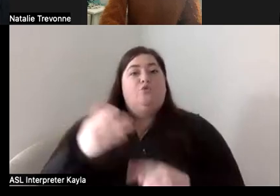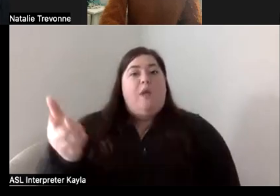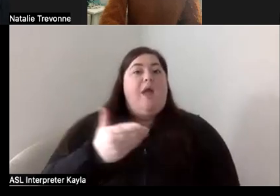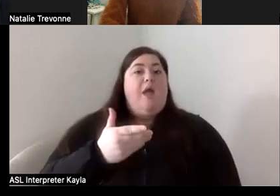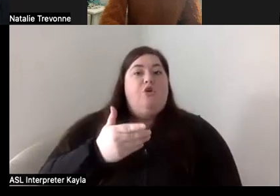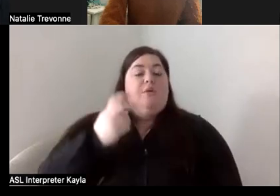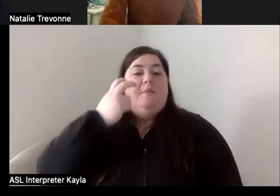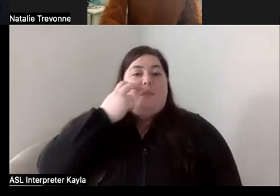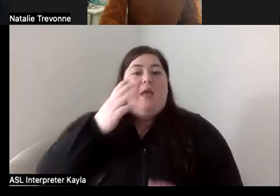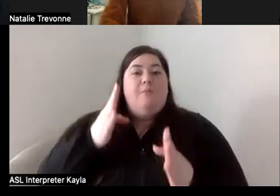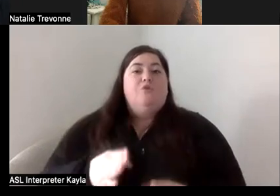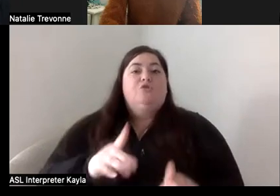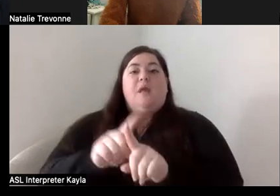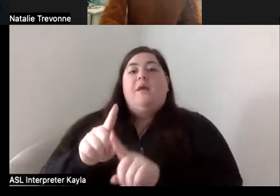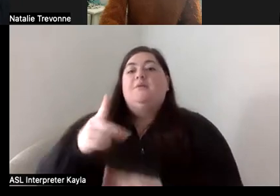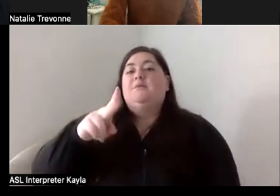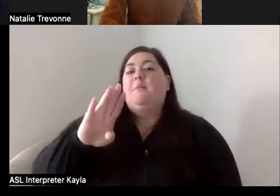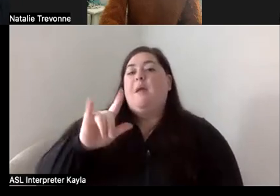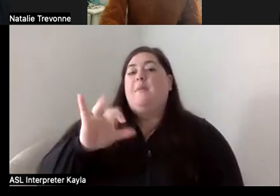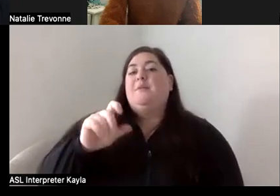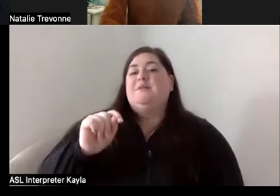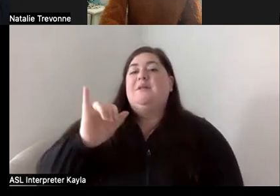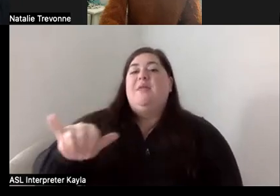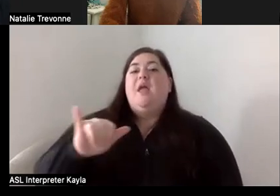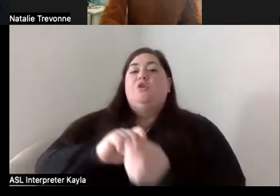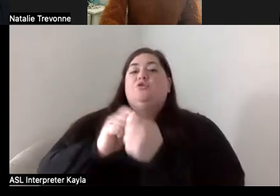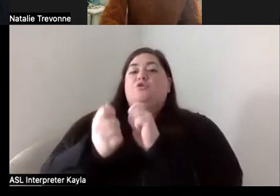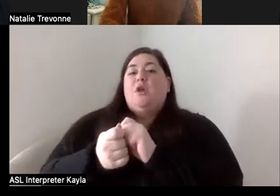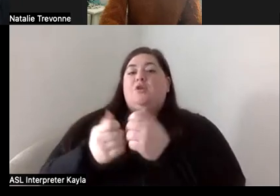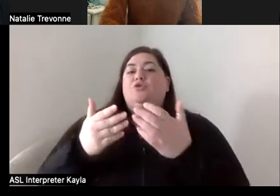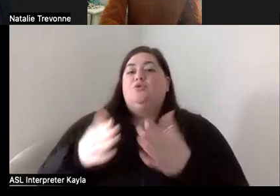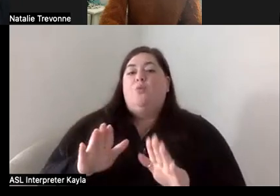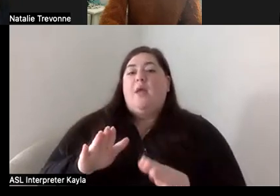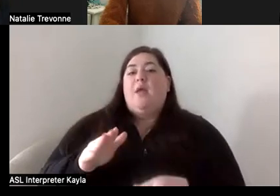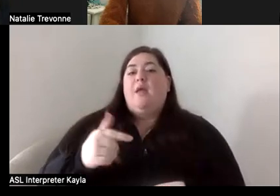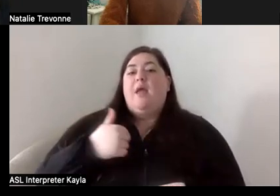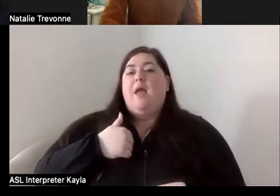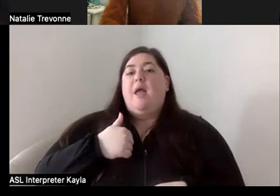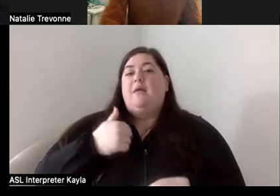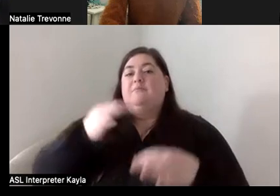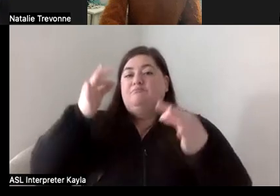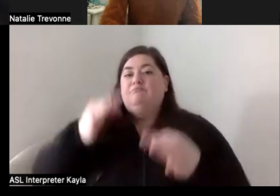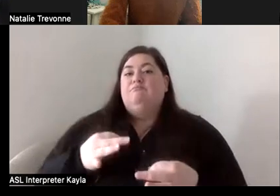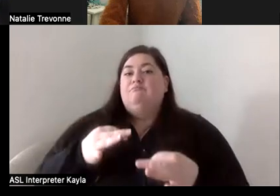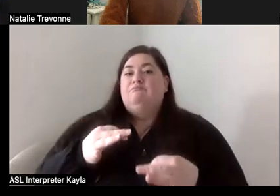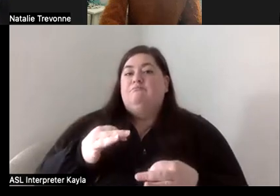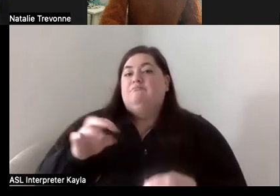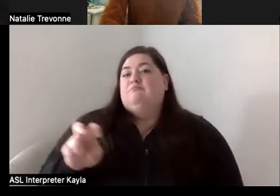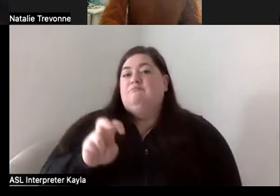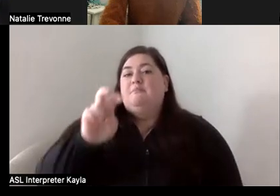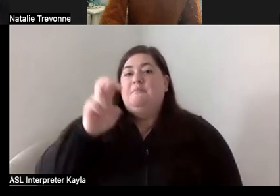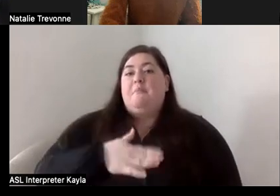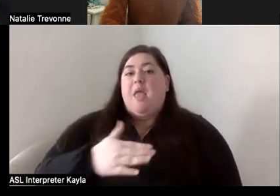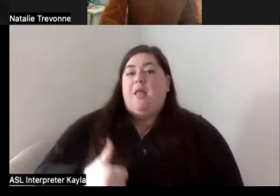really started to change the way I moved within my life. Like I